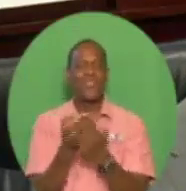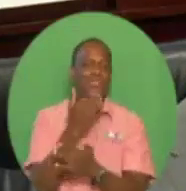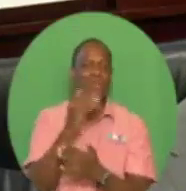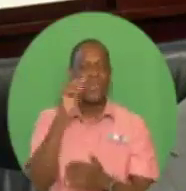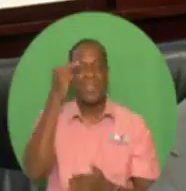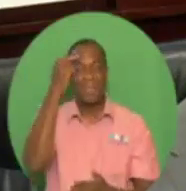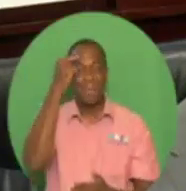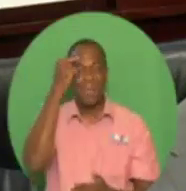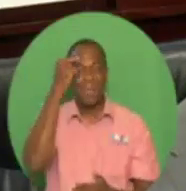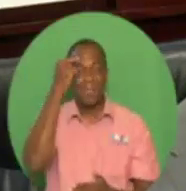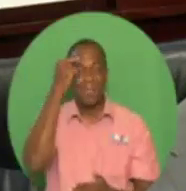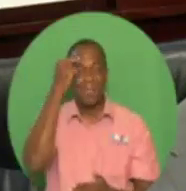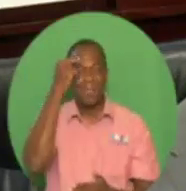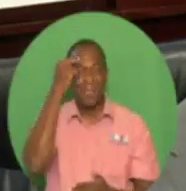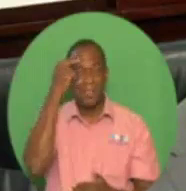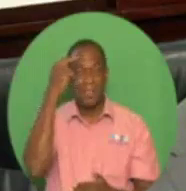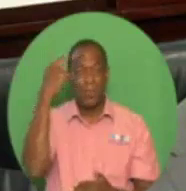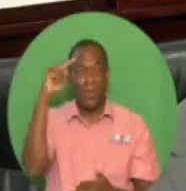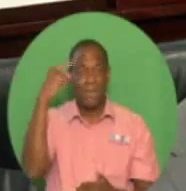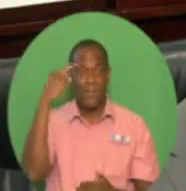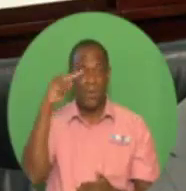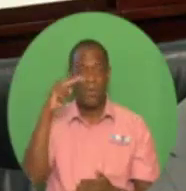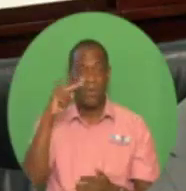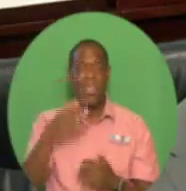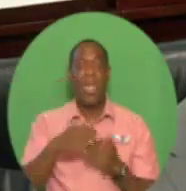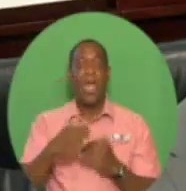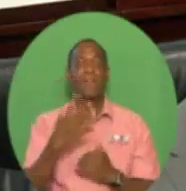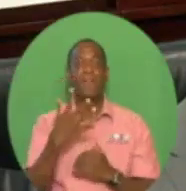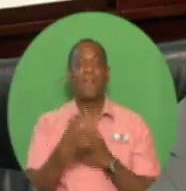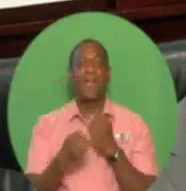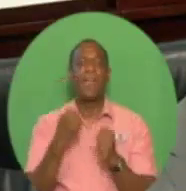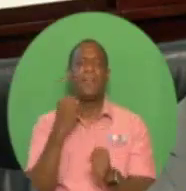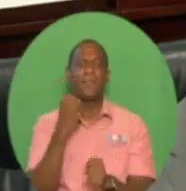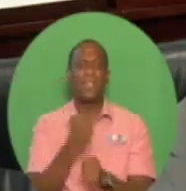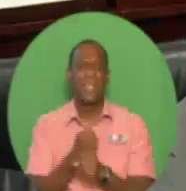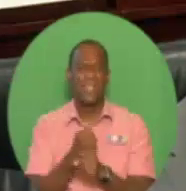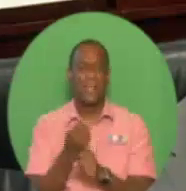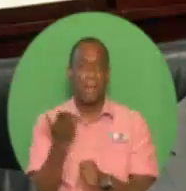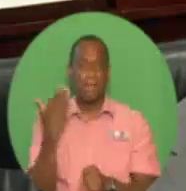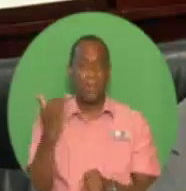mismanagement and overindulgence by the previous administration.